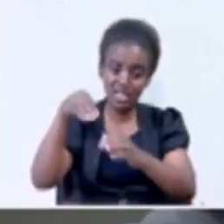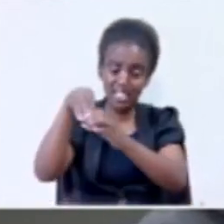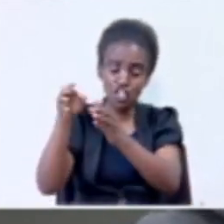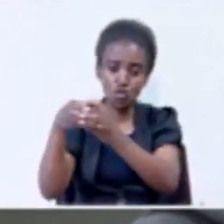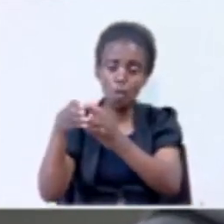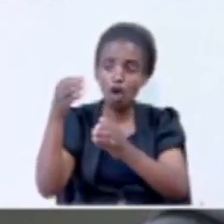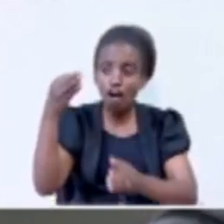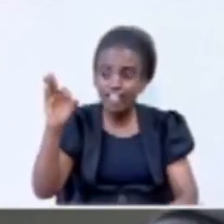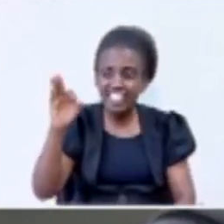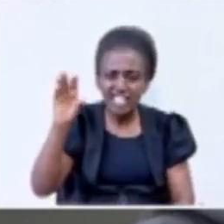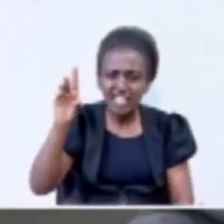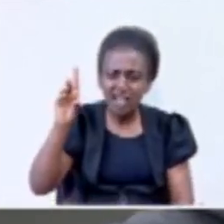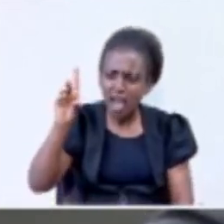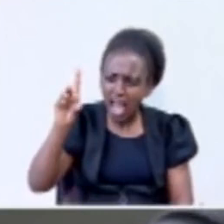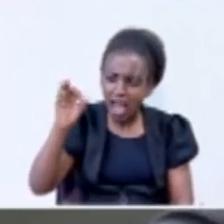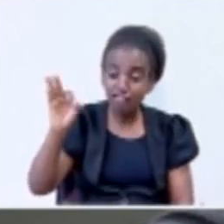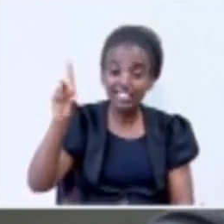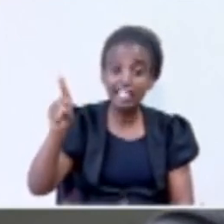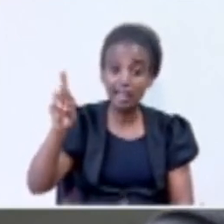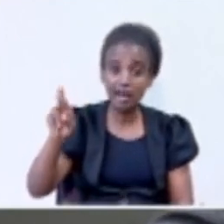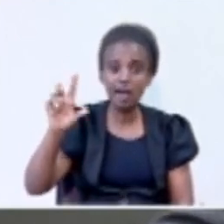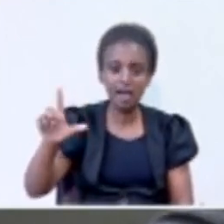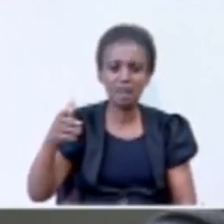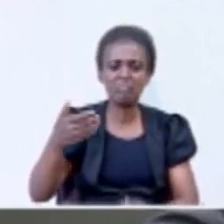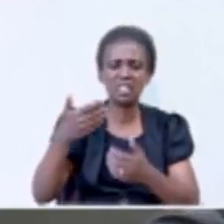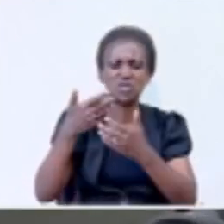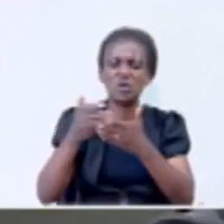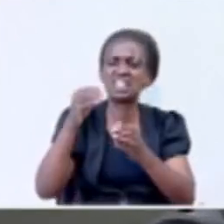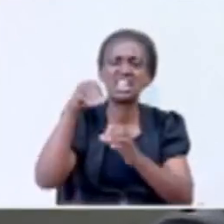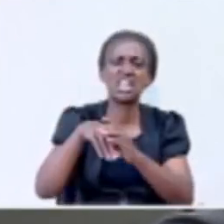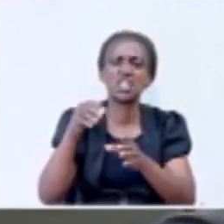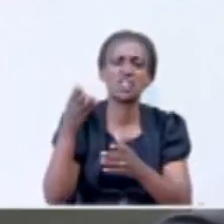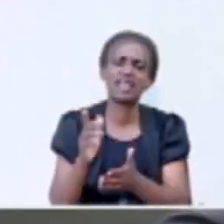FDRR, and they have all kinds of names. I don't want to go into that.